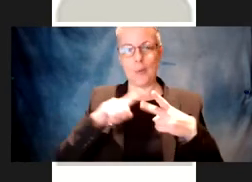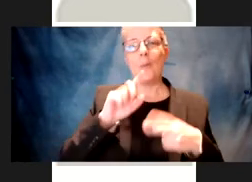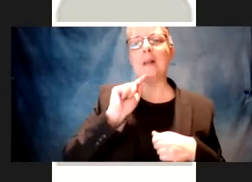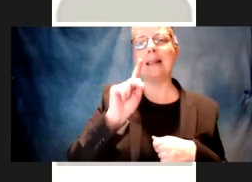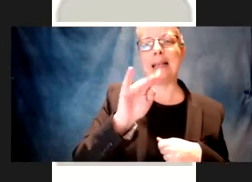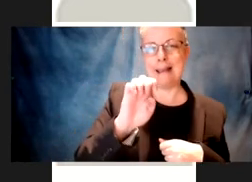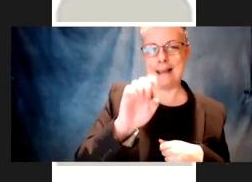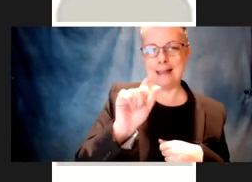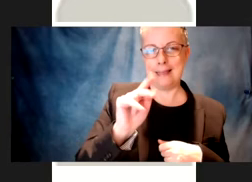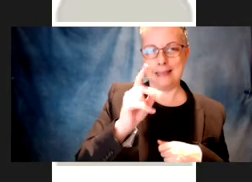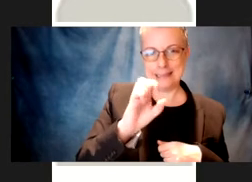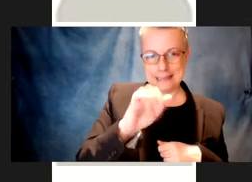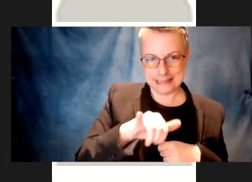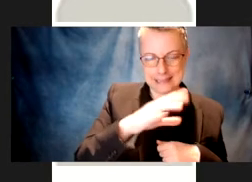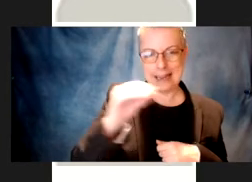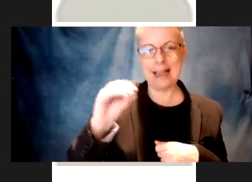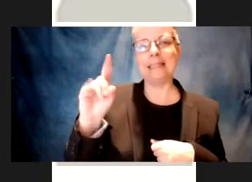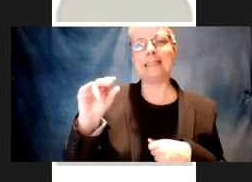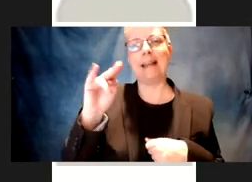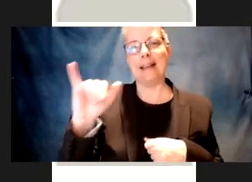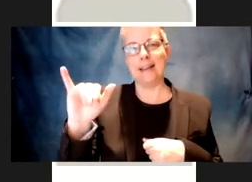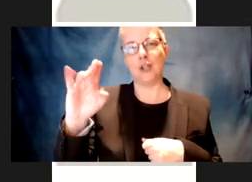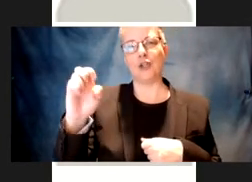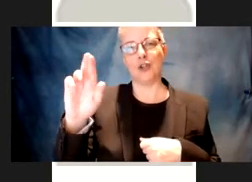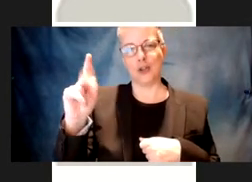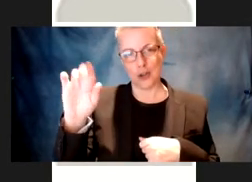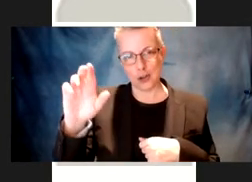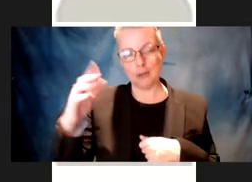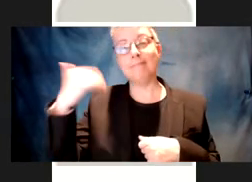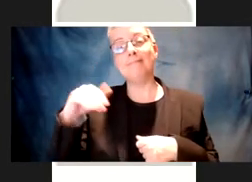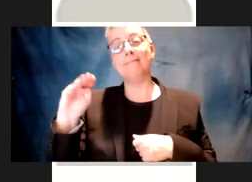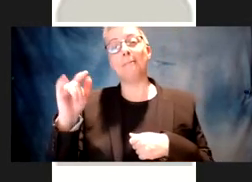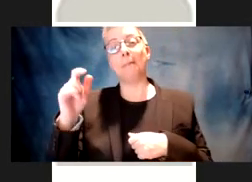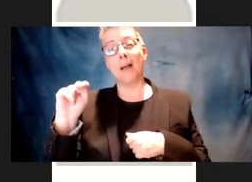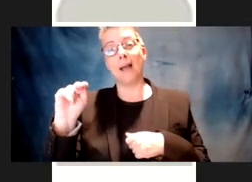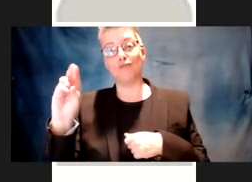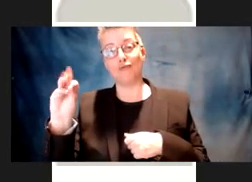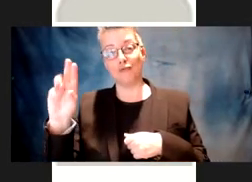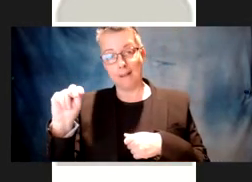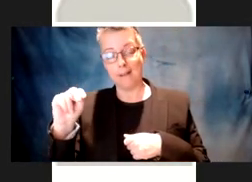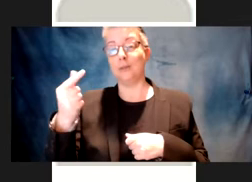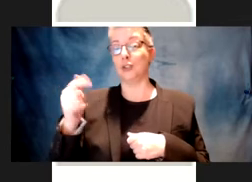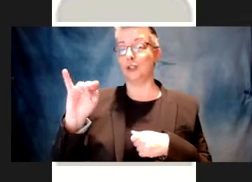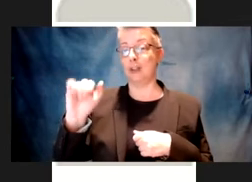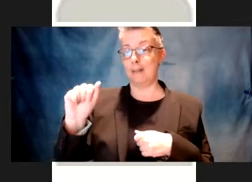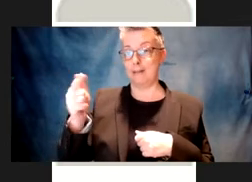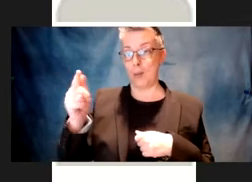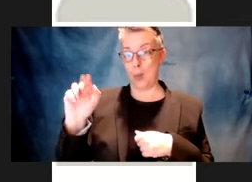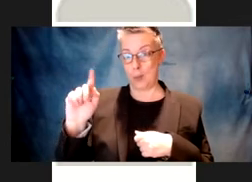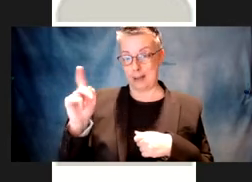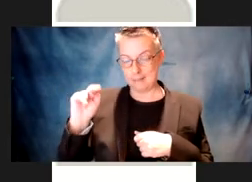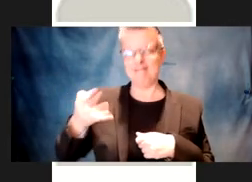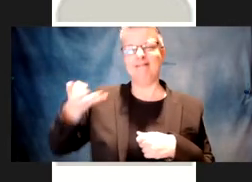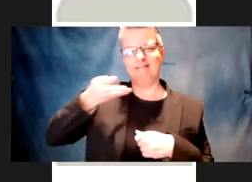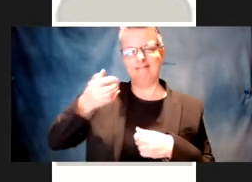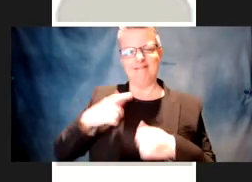Organizing Committee here at BU Linguistics, along with Kate Lindsay and Danny Erker, and along with the Colloquium Committee, Megan Brown and